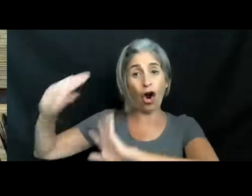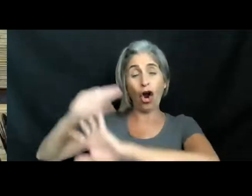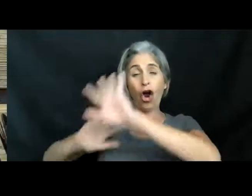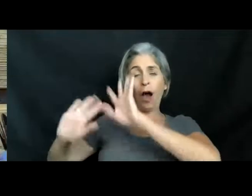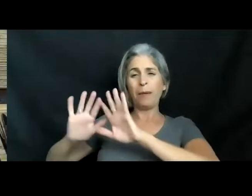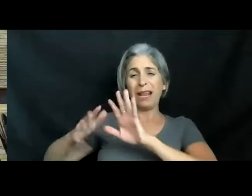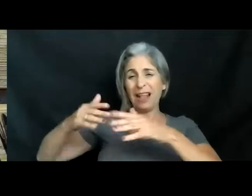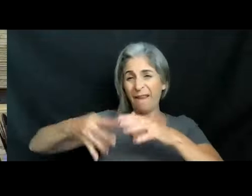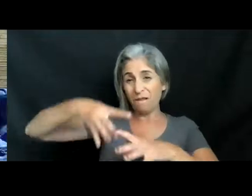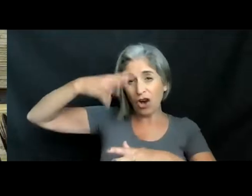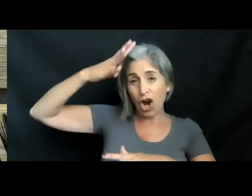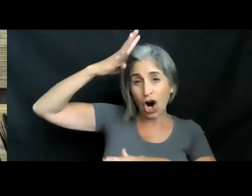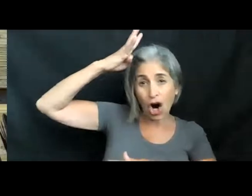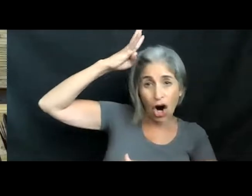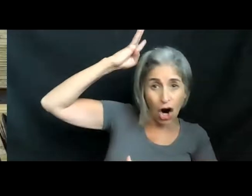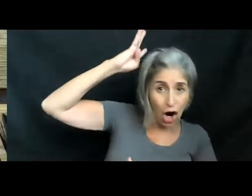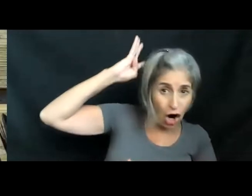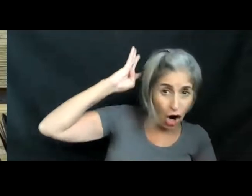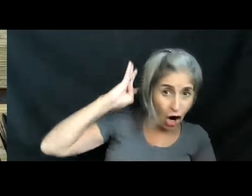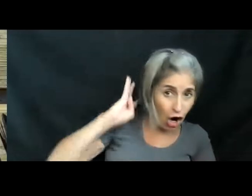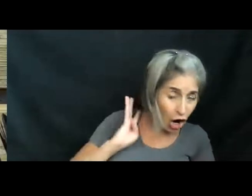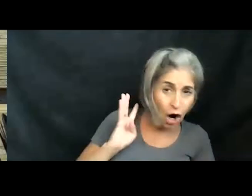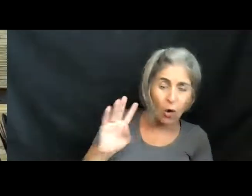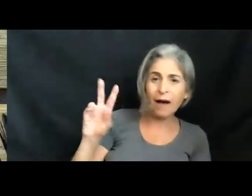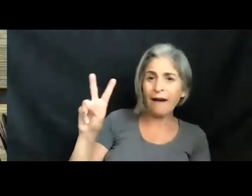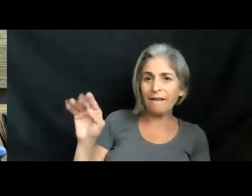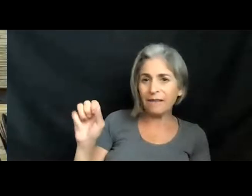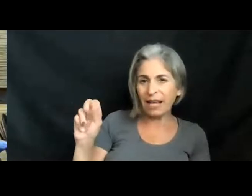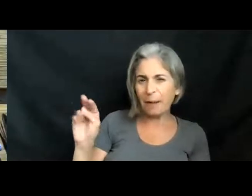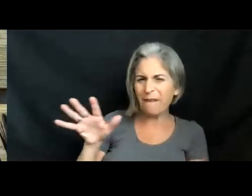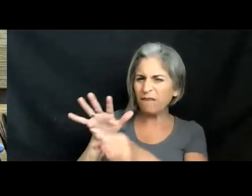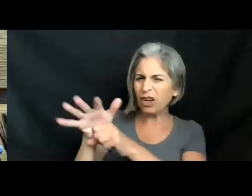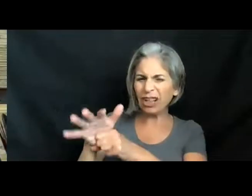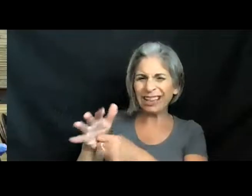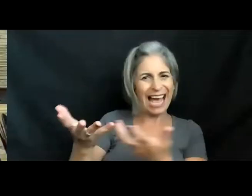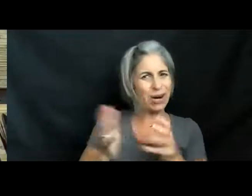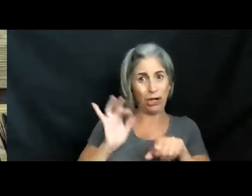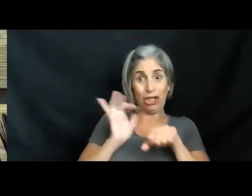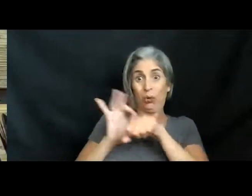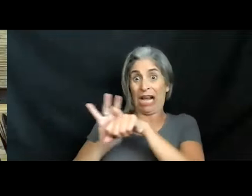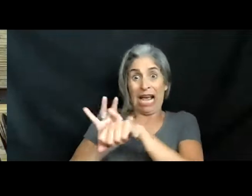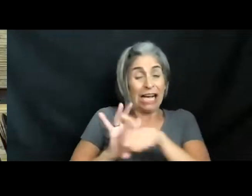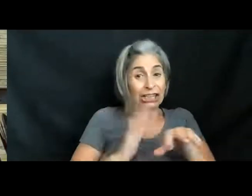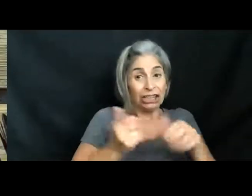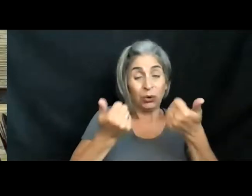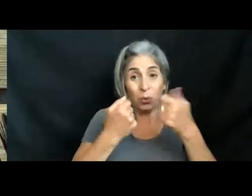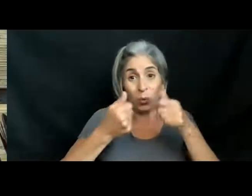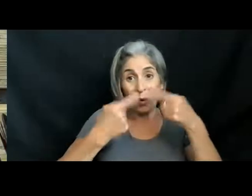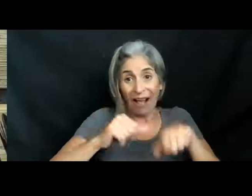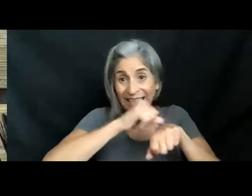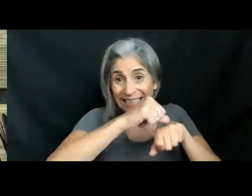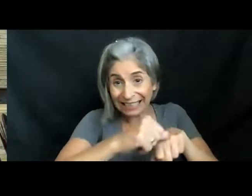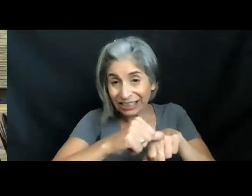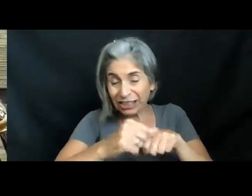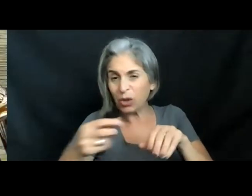head of barbs that were full of venom, and I did not want to be touching them while doing the dissection. So we cut